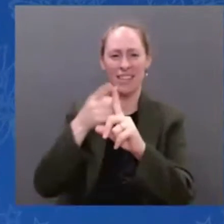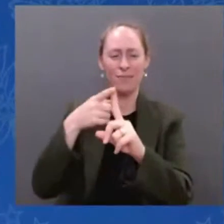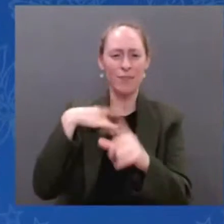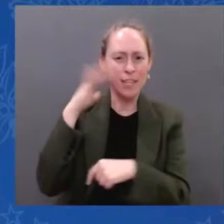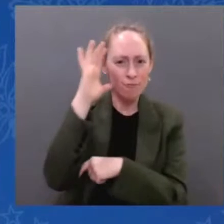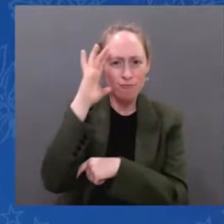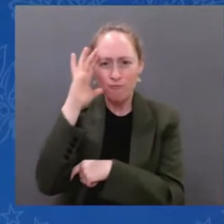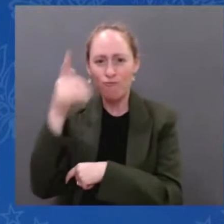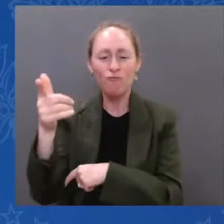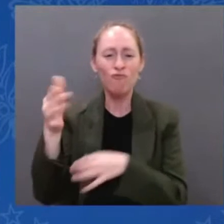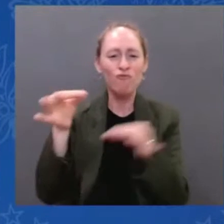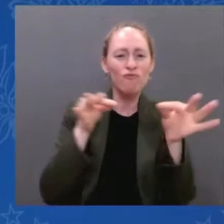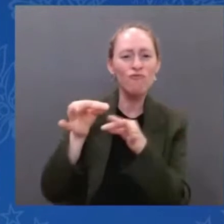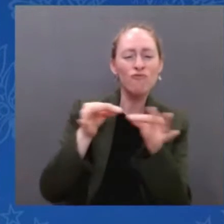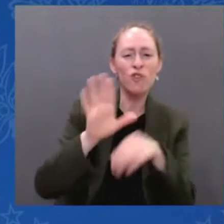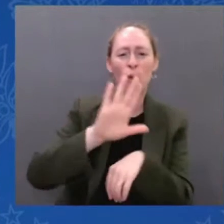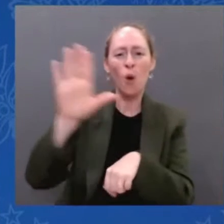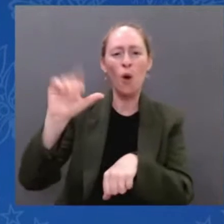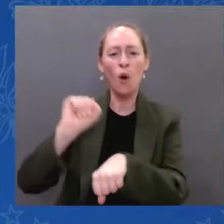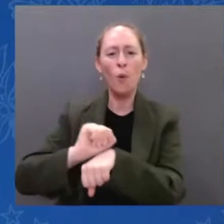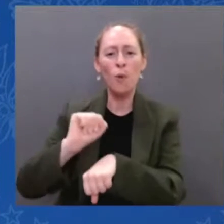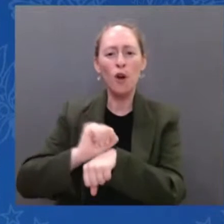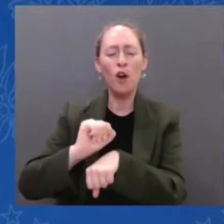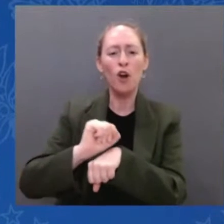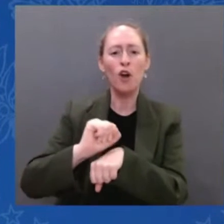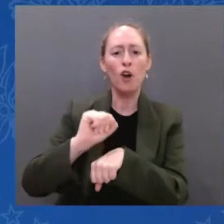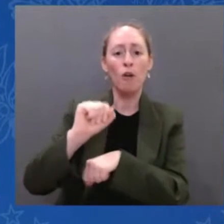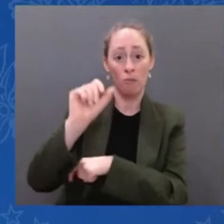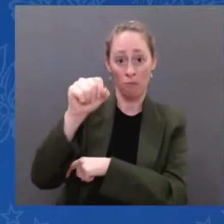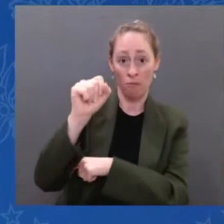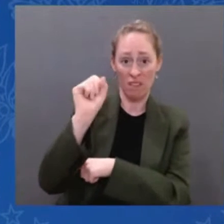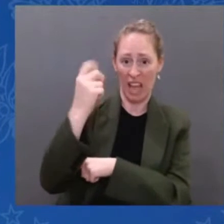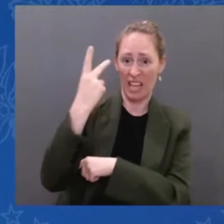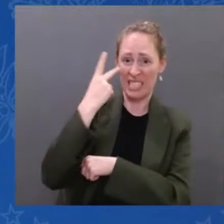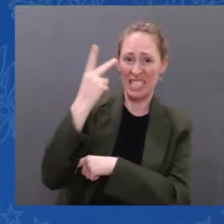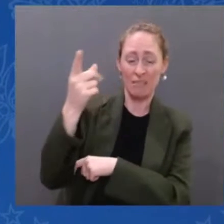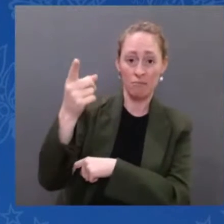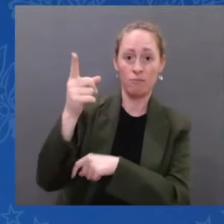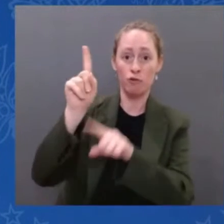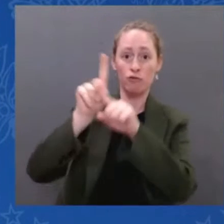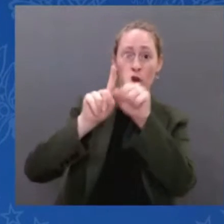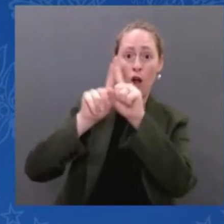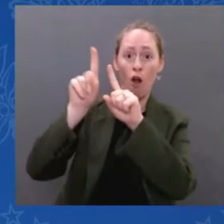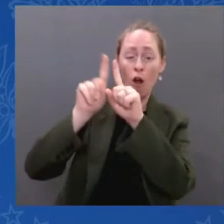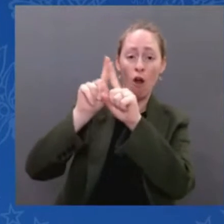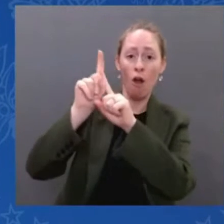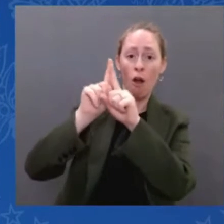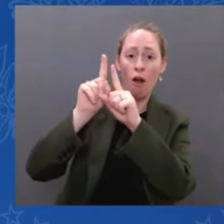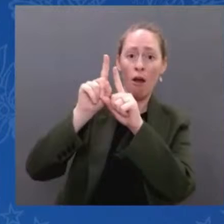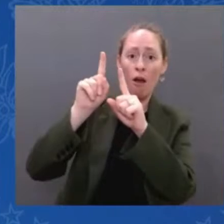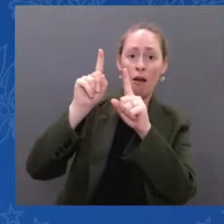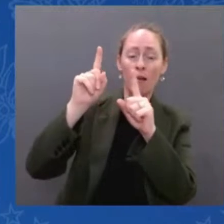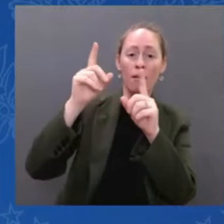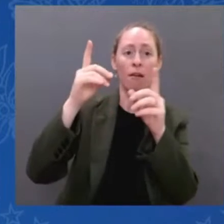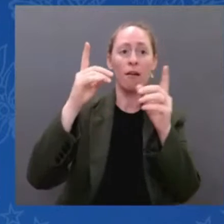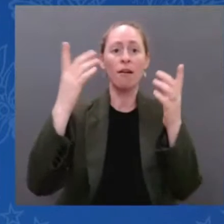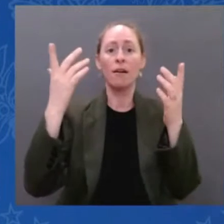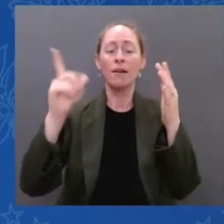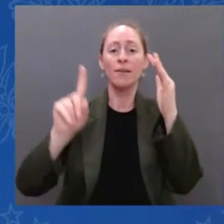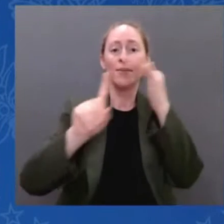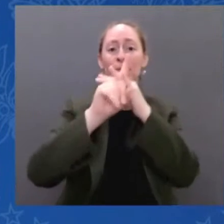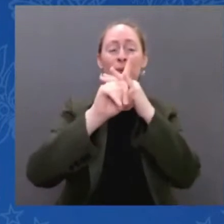from where they die. Light from the oldest galaxies, the oldest documented light in the history of the universe from over